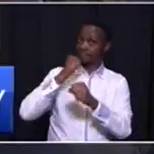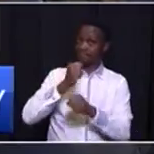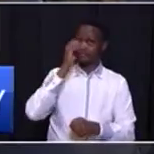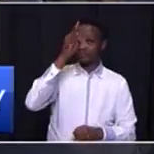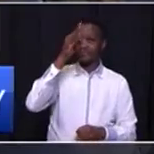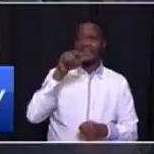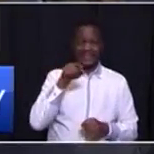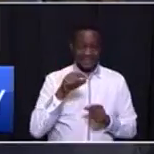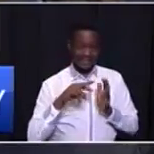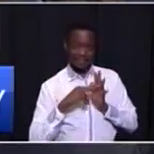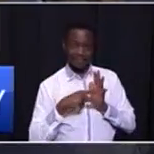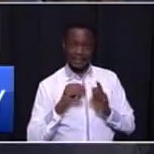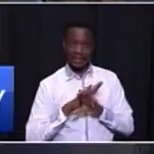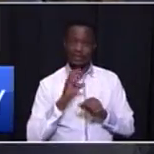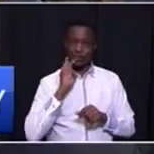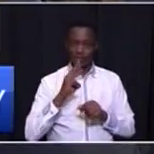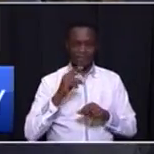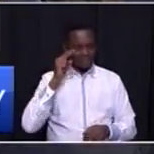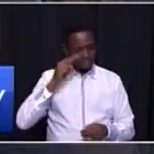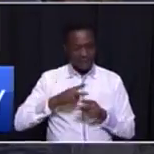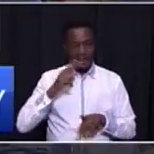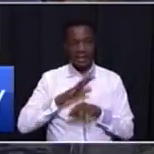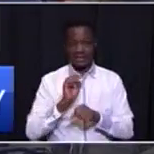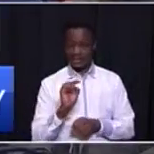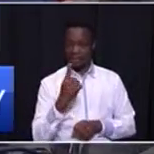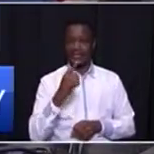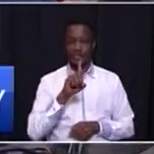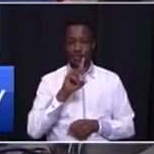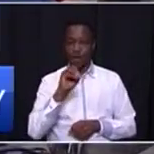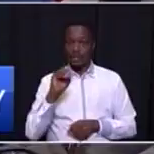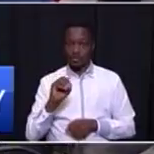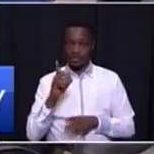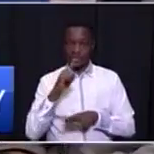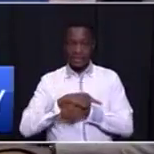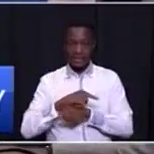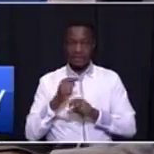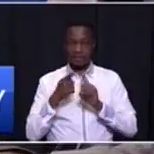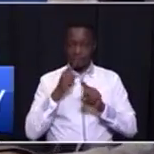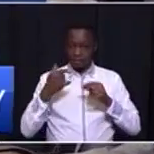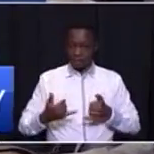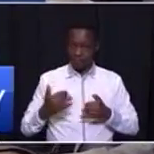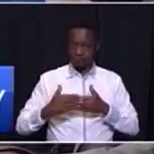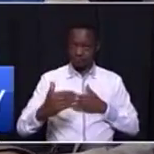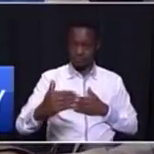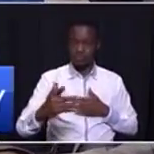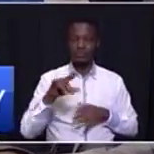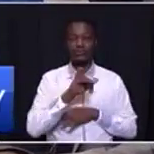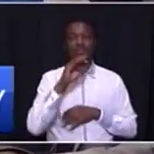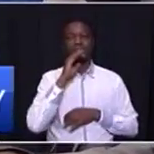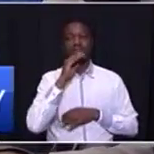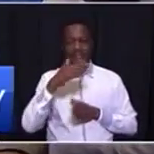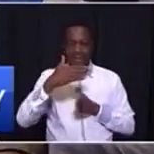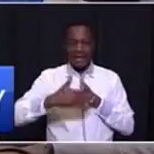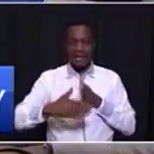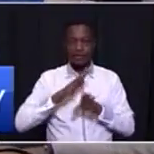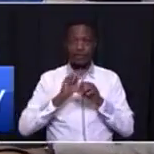be finalized in the first hundred days of this administration, which means by the end